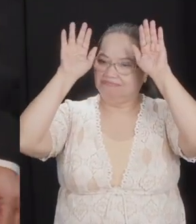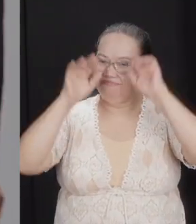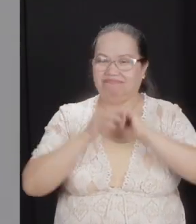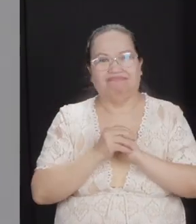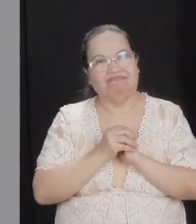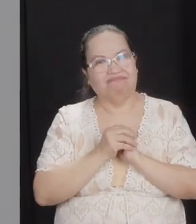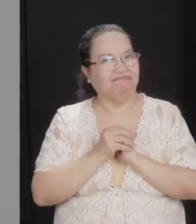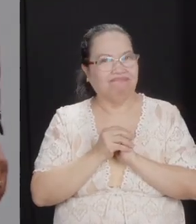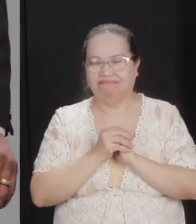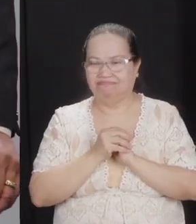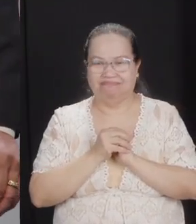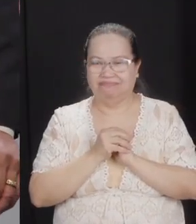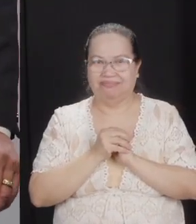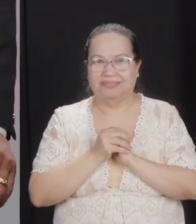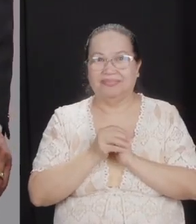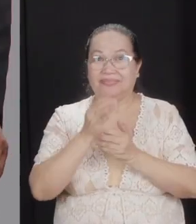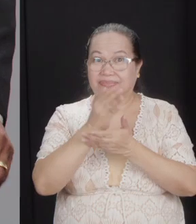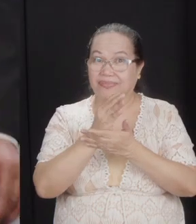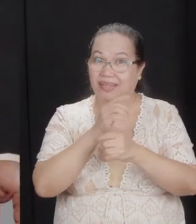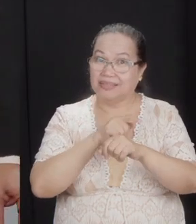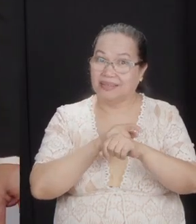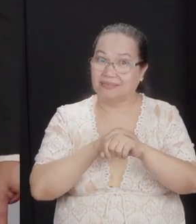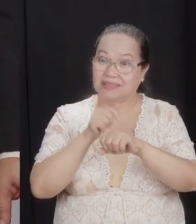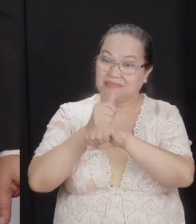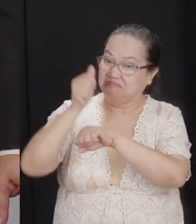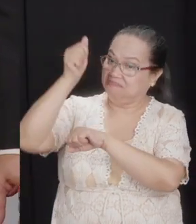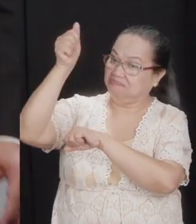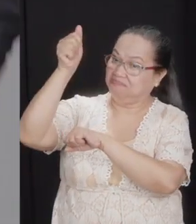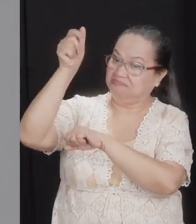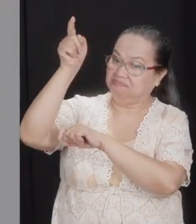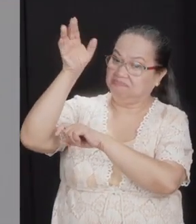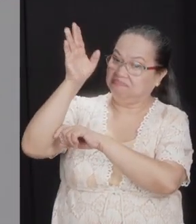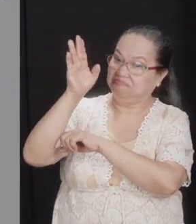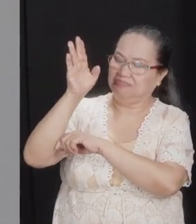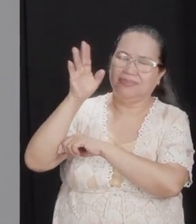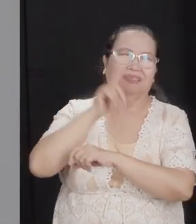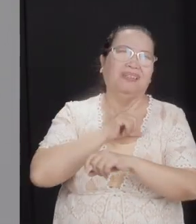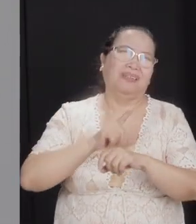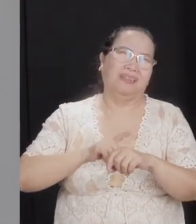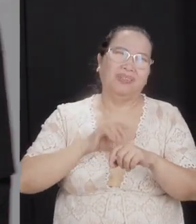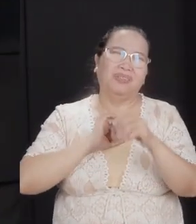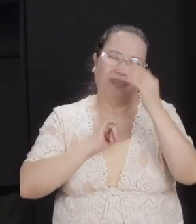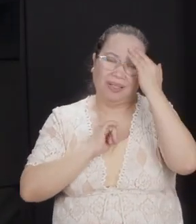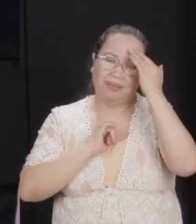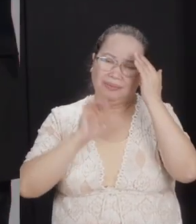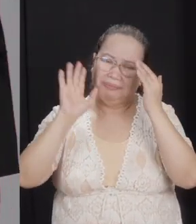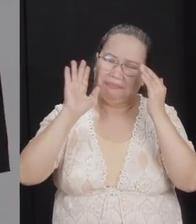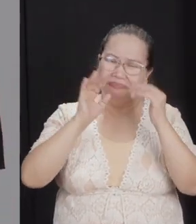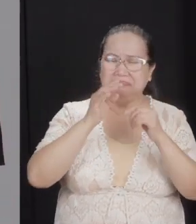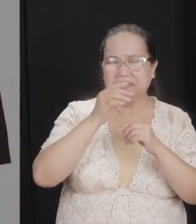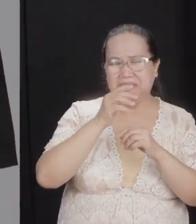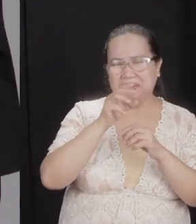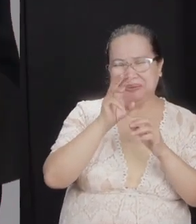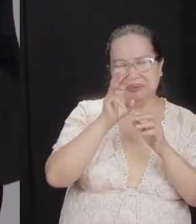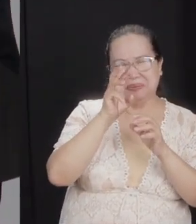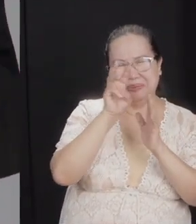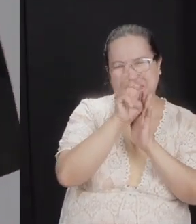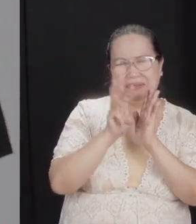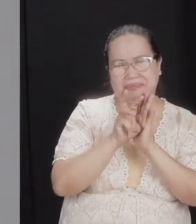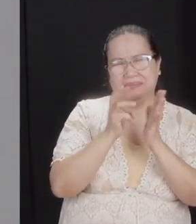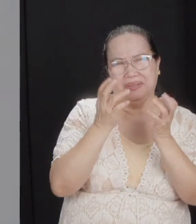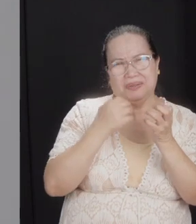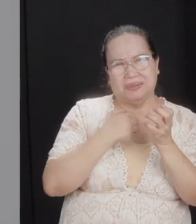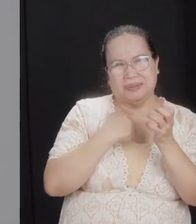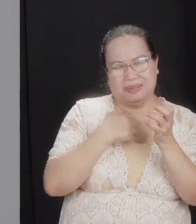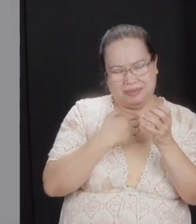You know, sometimes we blame God. Lord, I know this is your will. I know you want me to